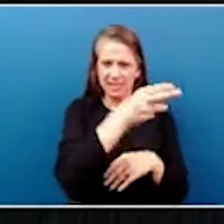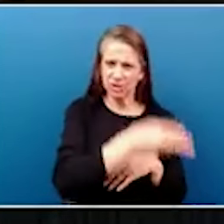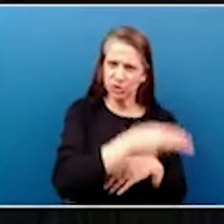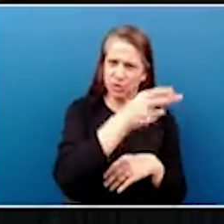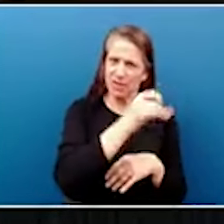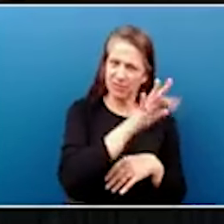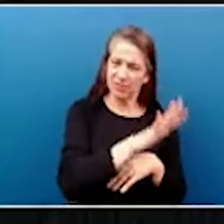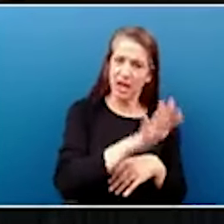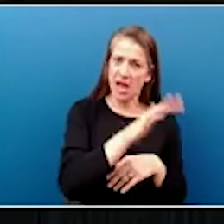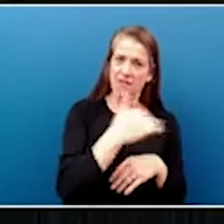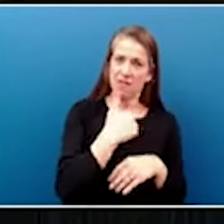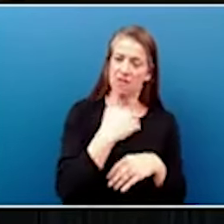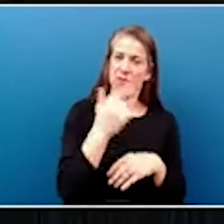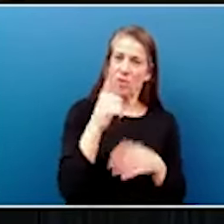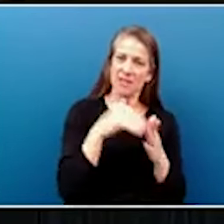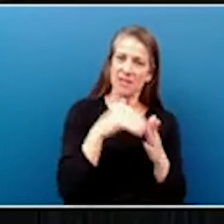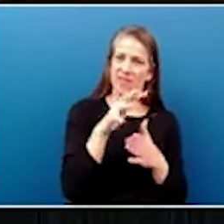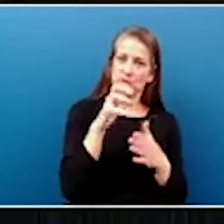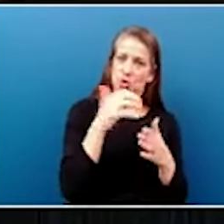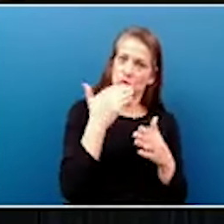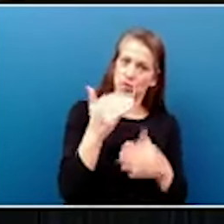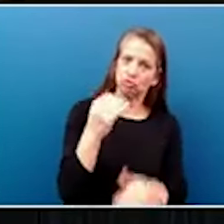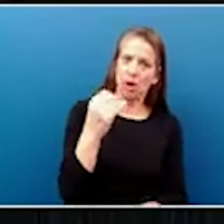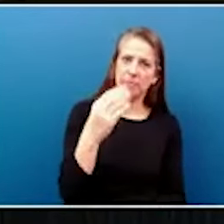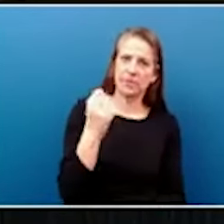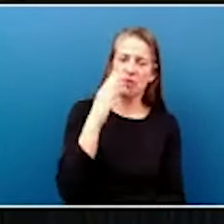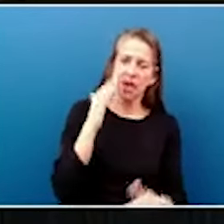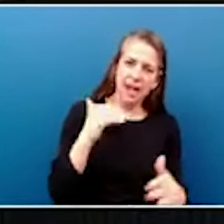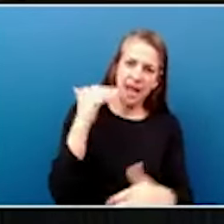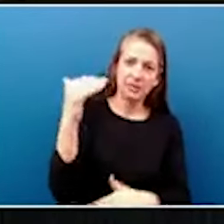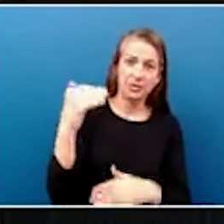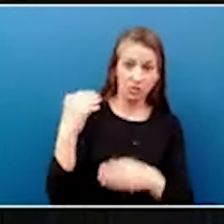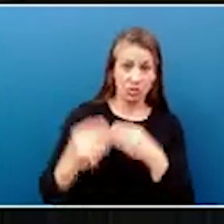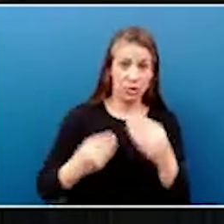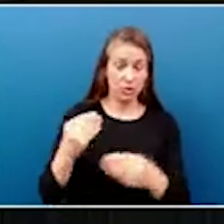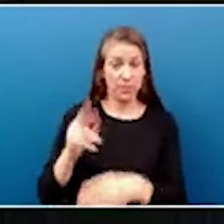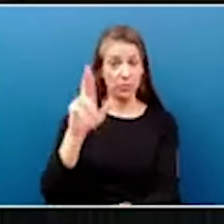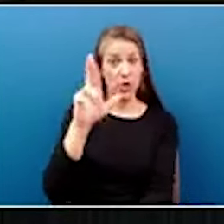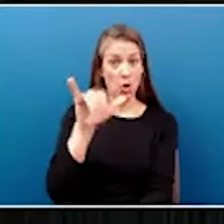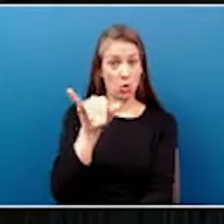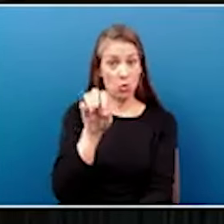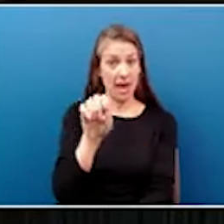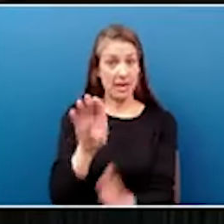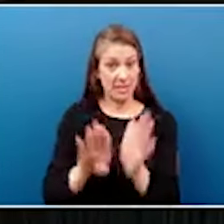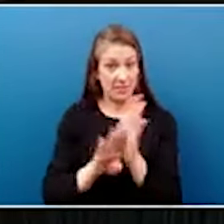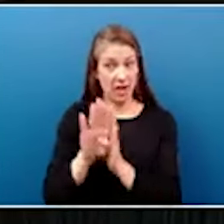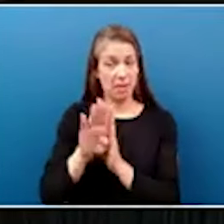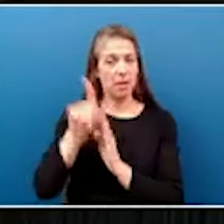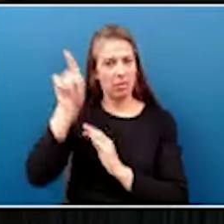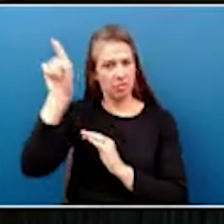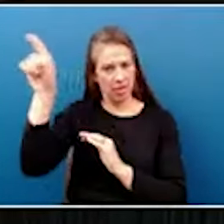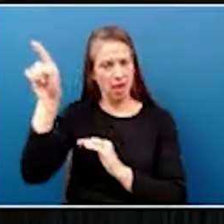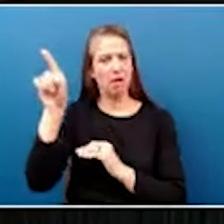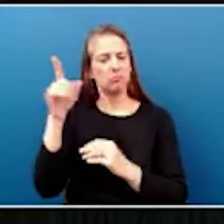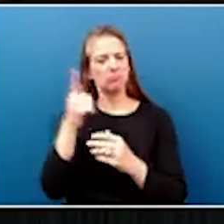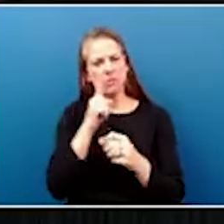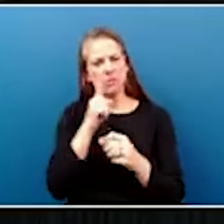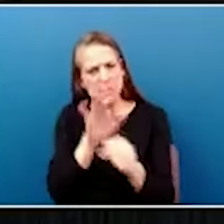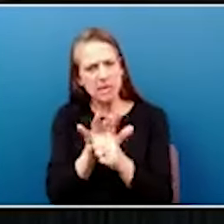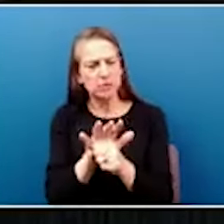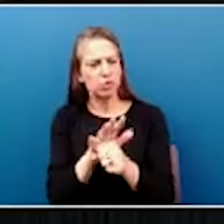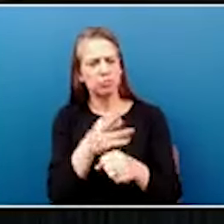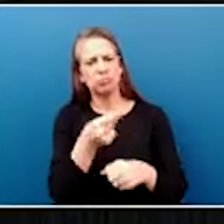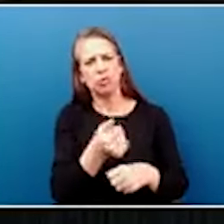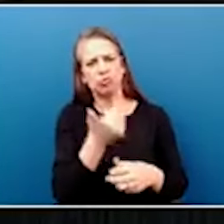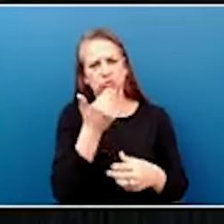jobs to help us power the next generation. Ride Development is committed to paying prevailing wages and offering plenty of apprenticeship